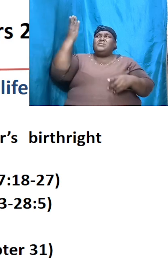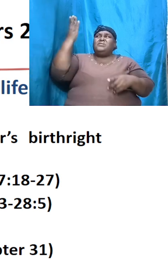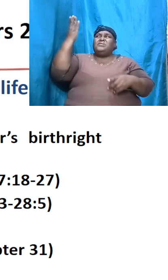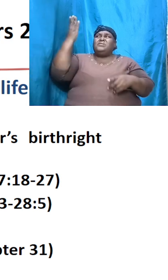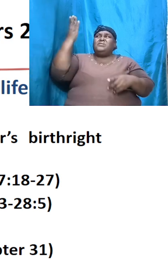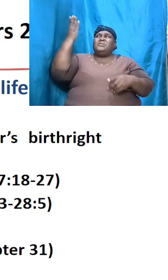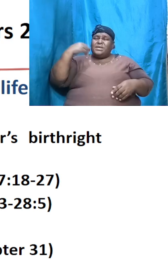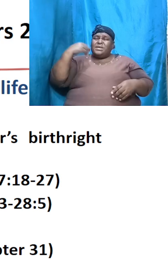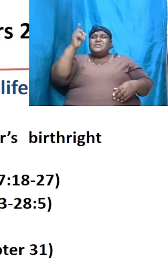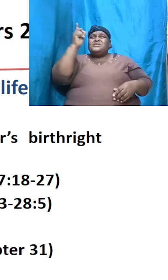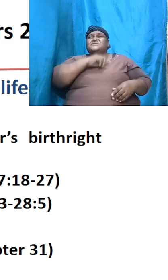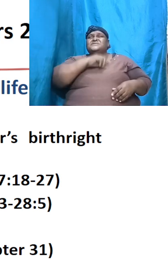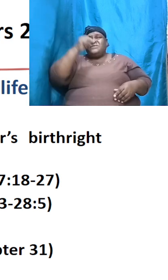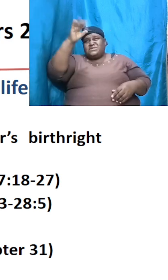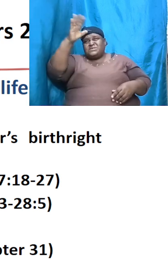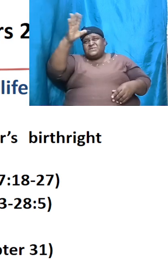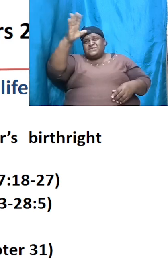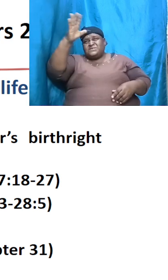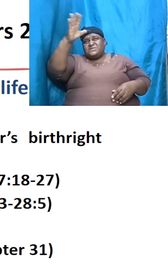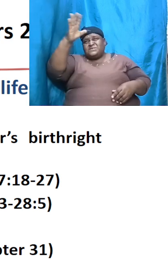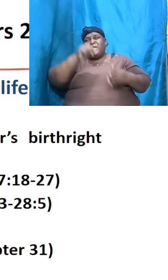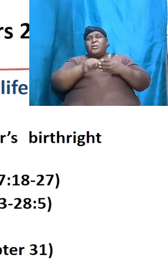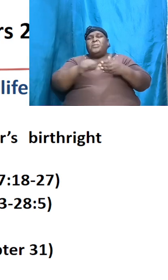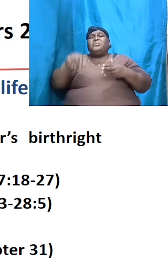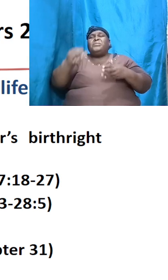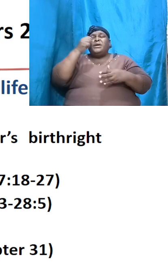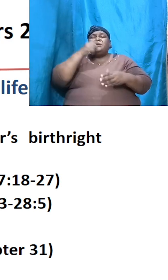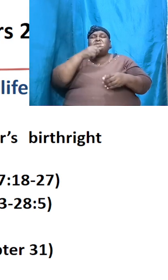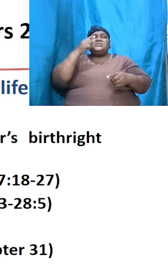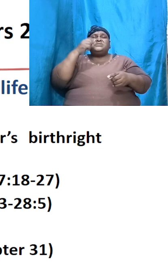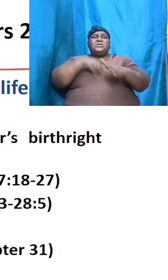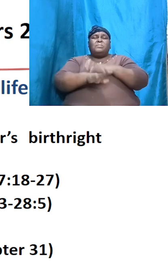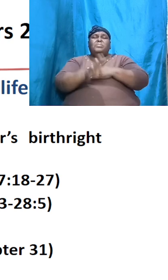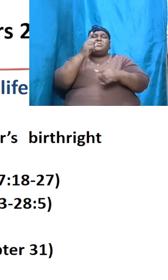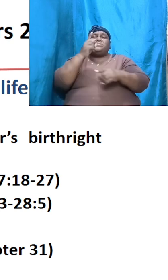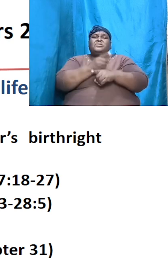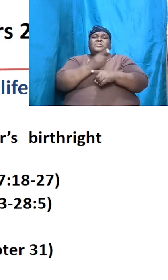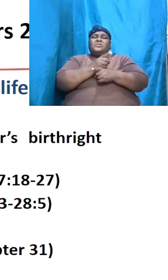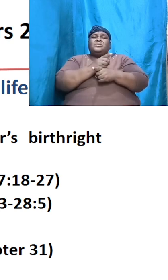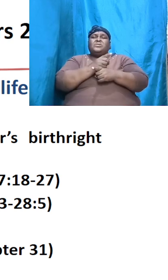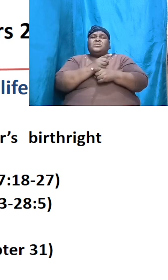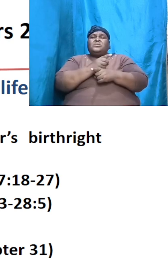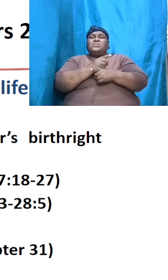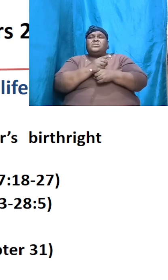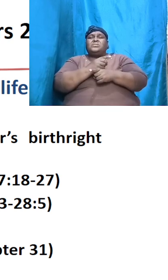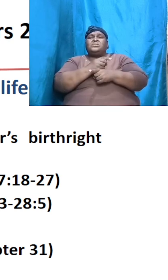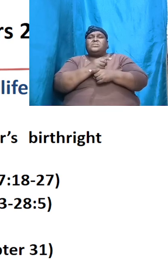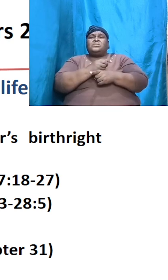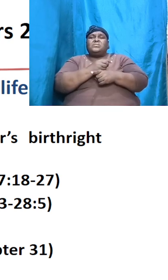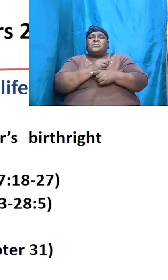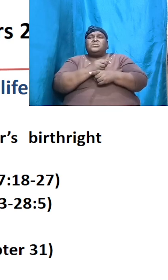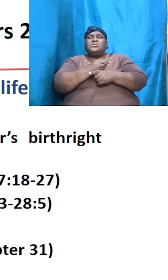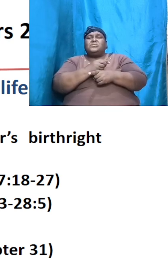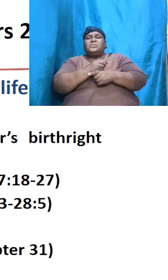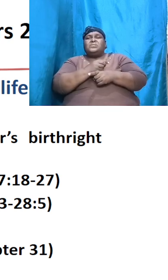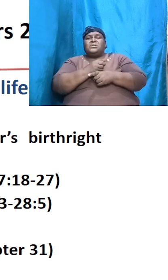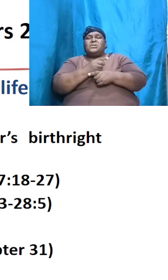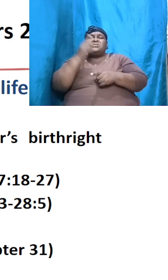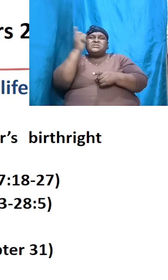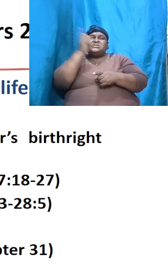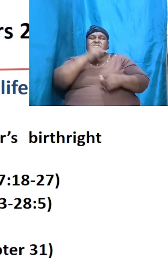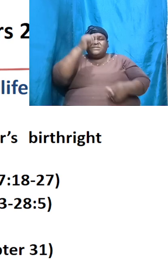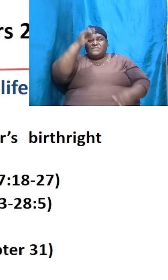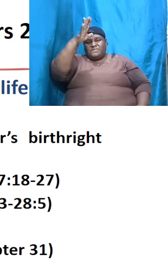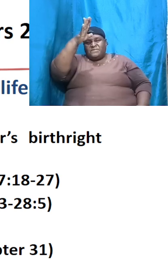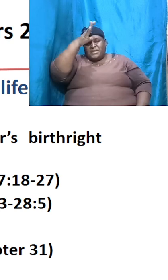he bought the birthright but it was through some conned man art that he did it and then he deceived his dad